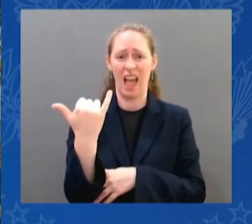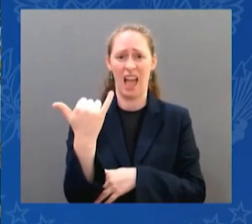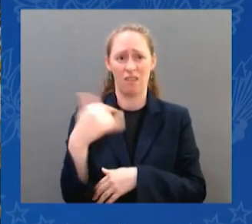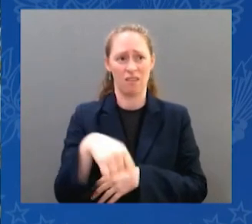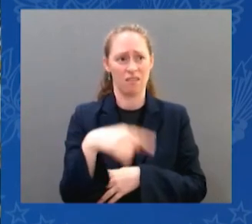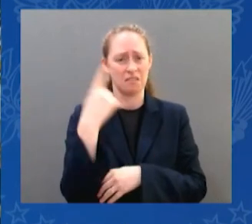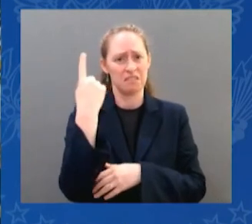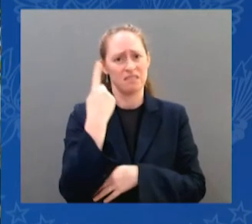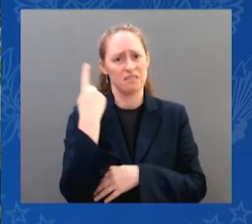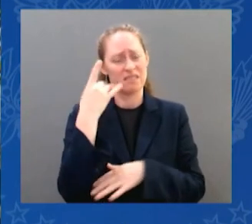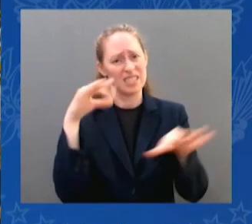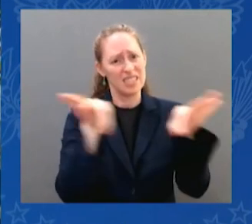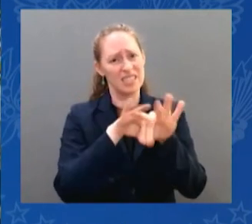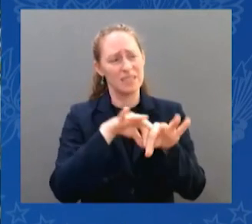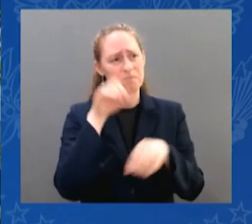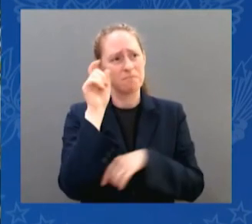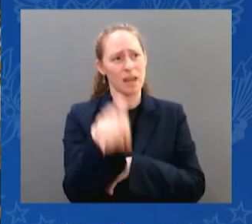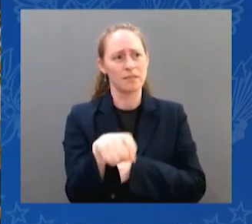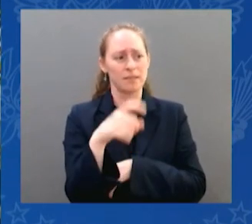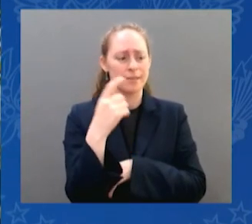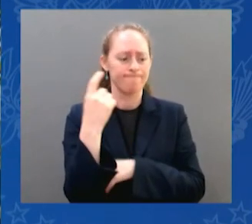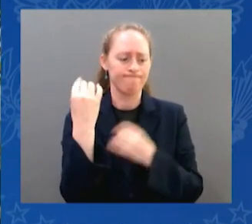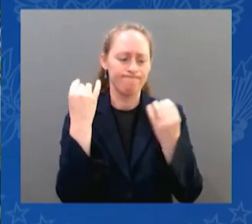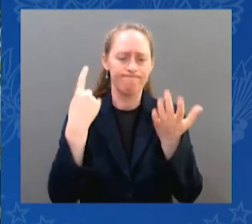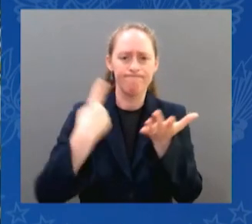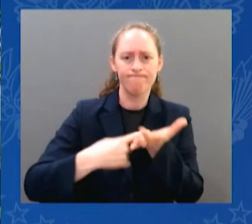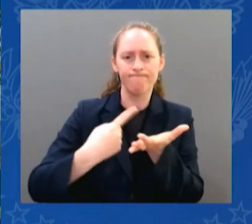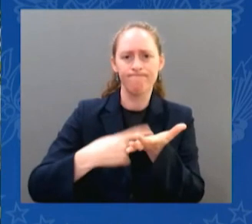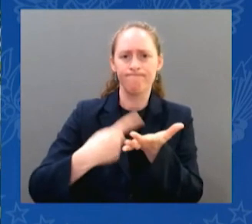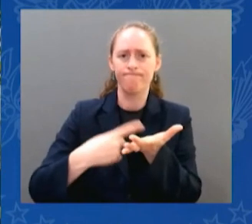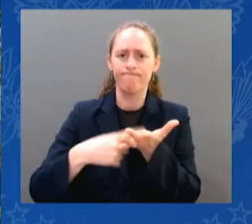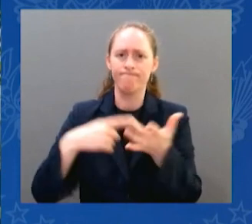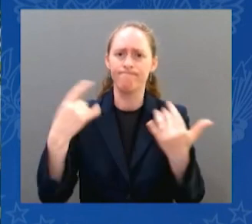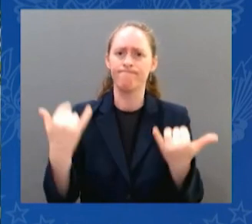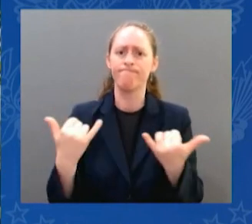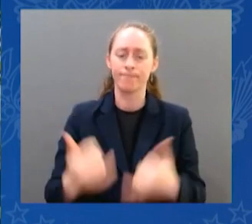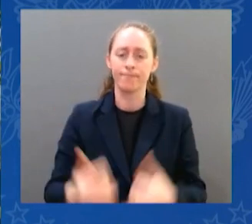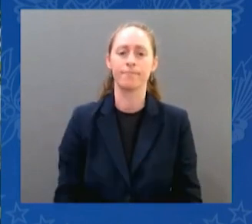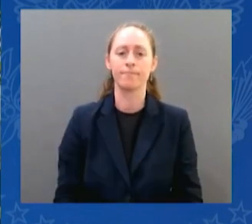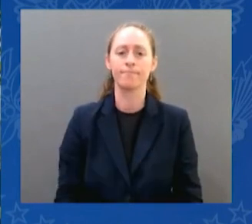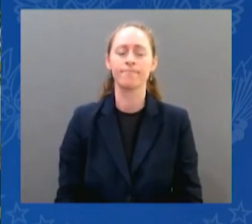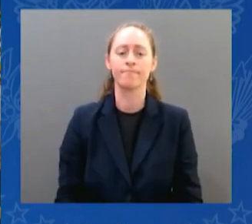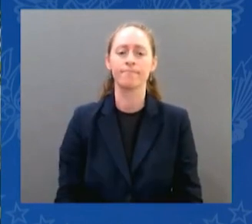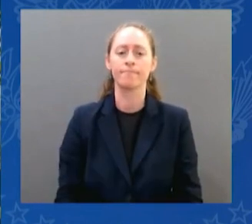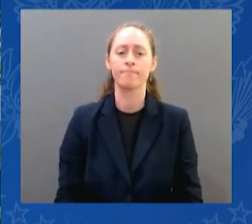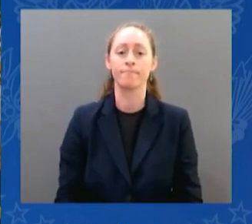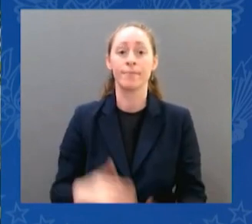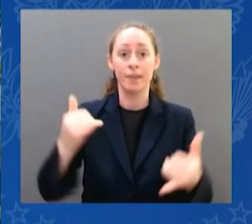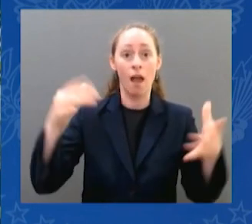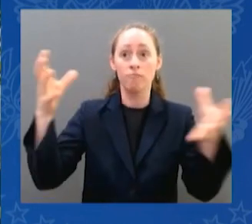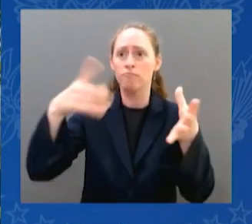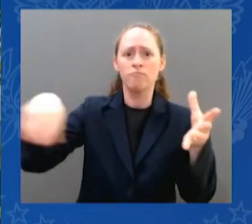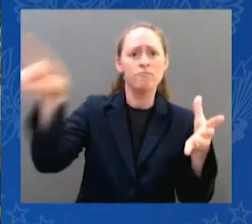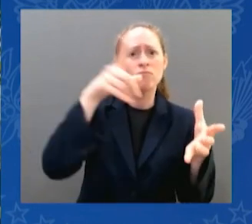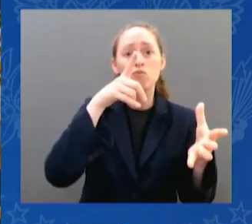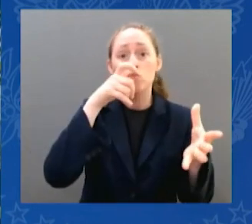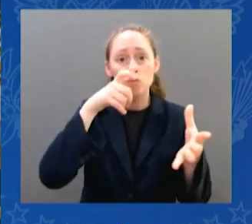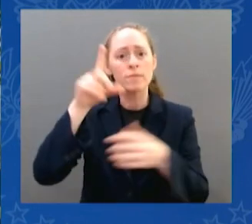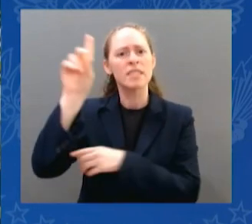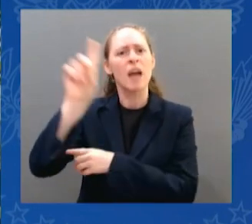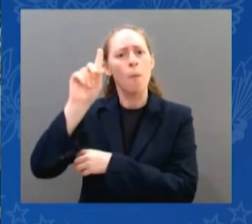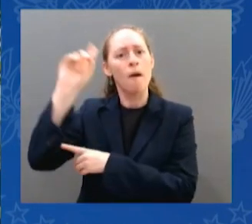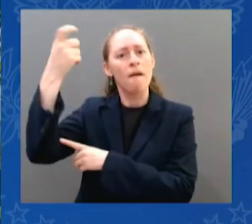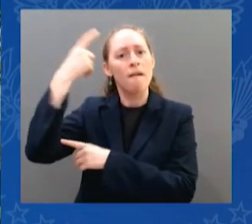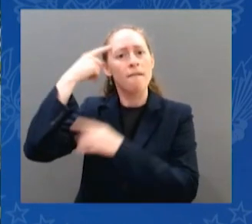I'm joined by a group of Democratic governors. We work closely to protect women's rights after this tragic reversal of Roe v.